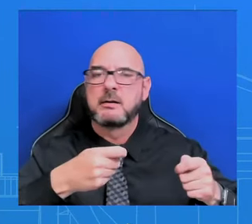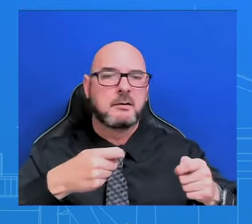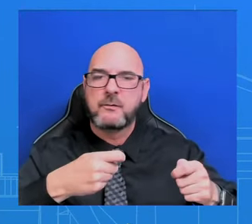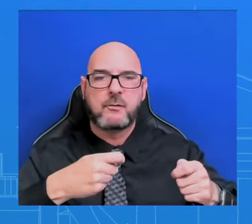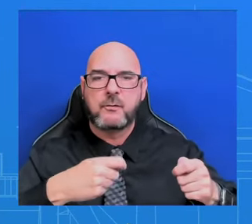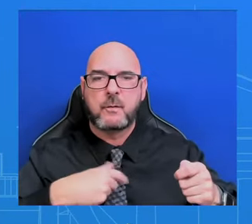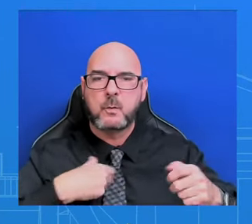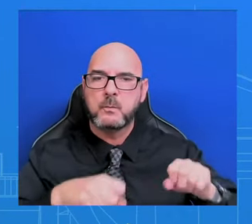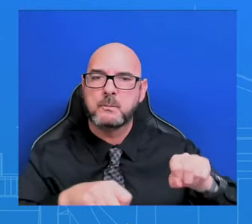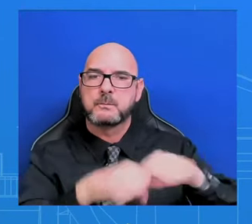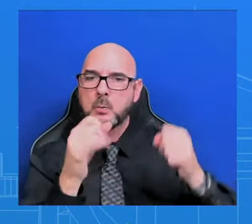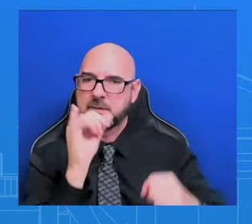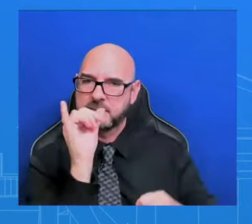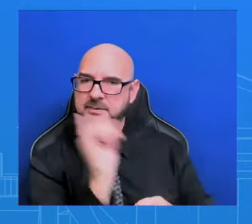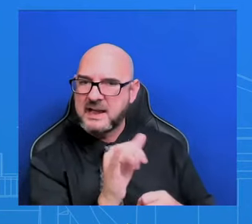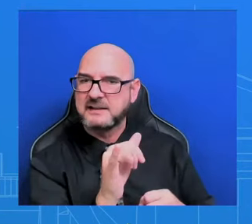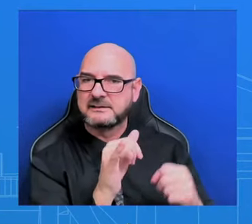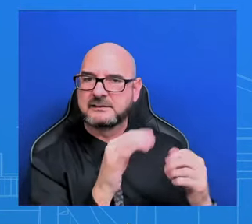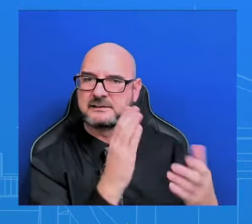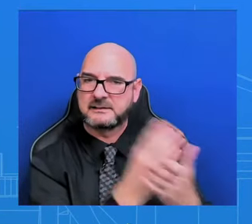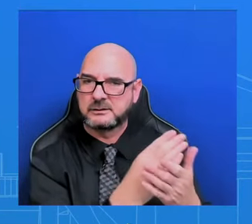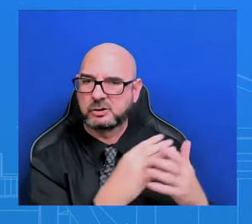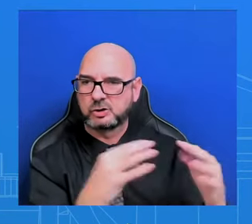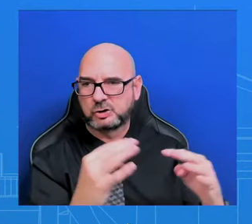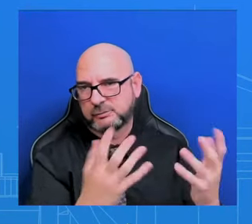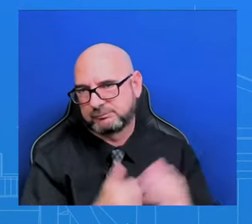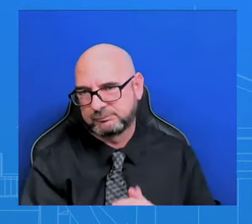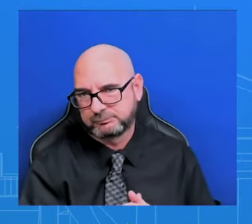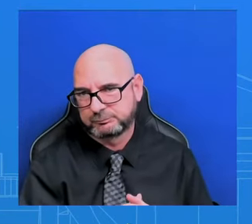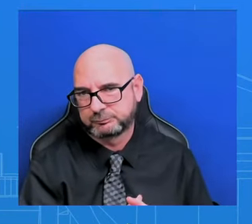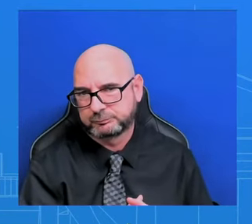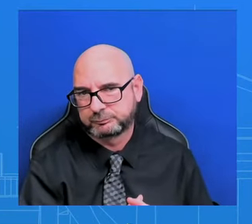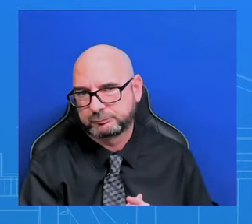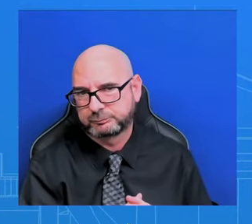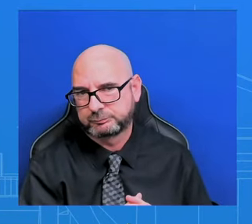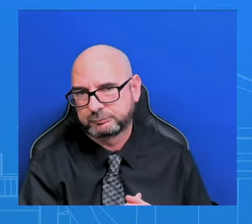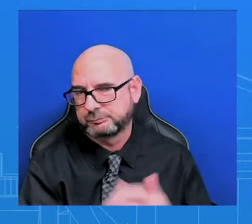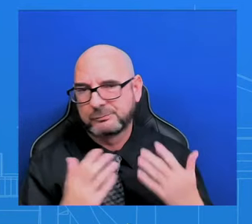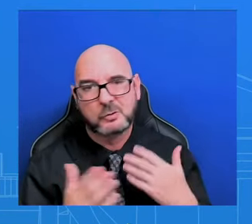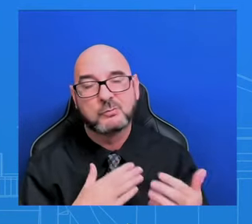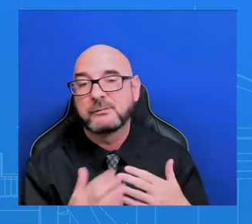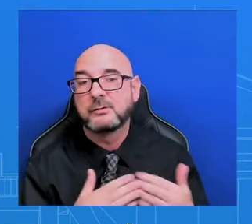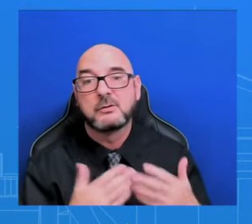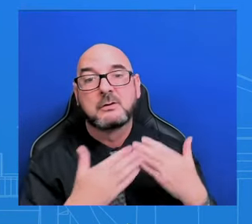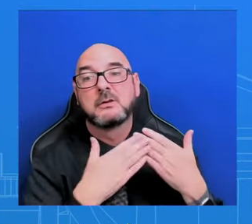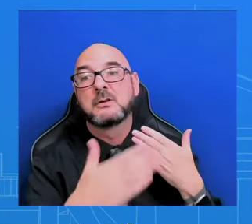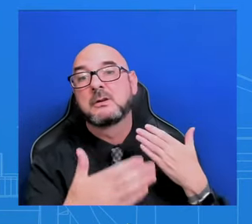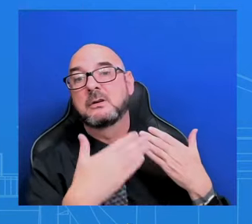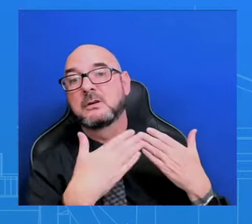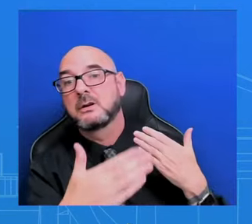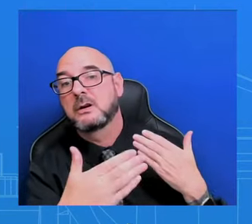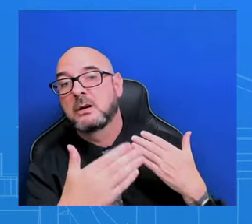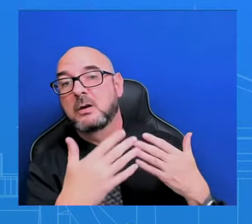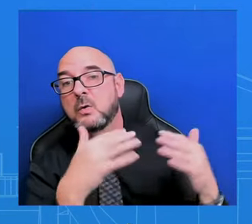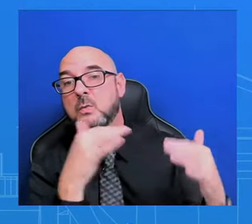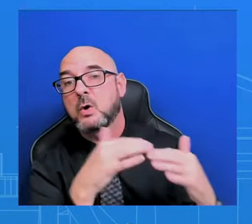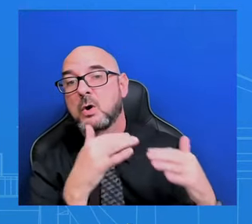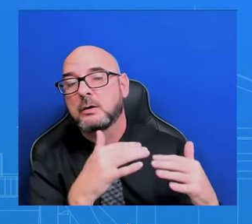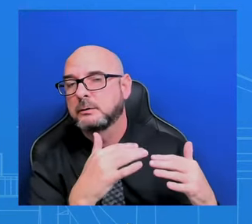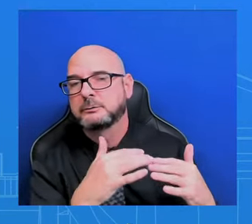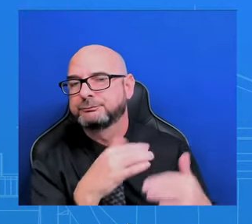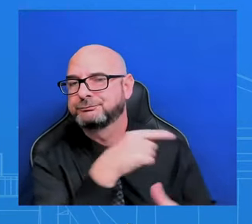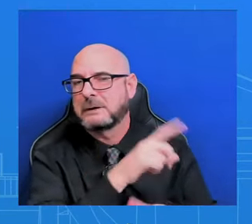with our Israeli counterparts that whatever the future of post-conflict Gaza looks like, it can't include Hamas leaders. Now,